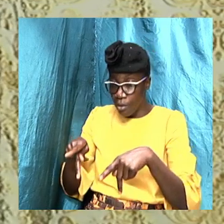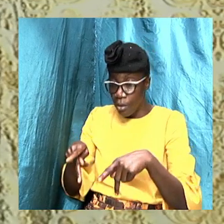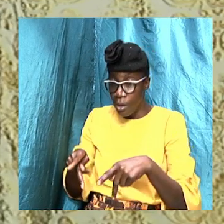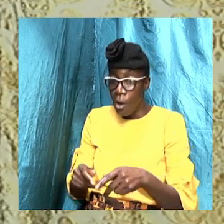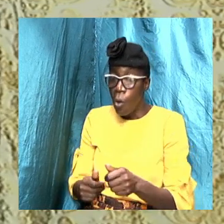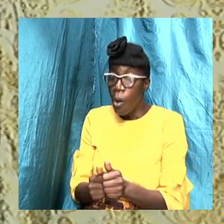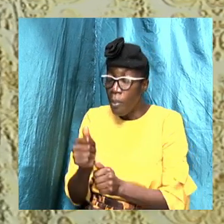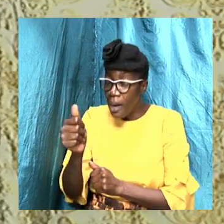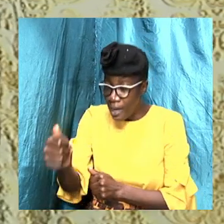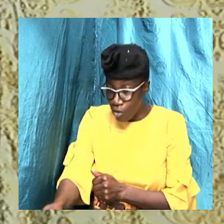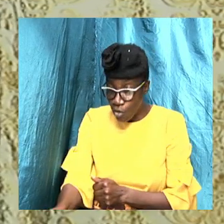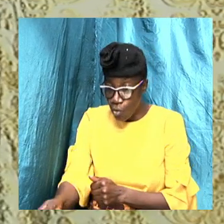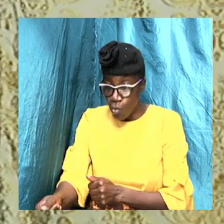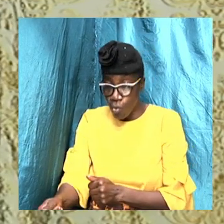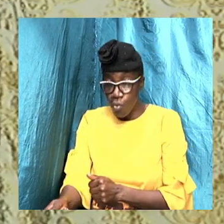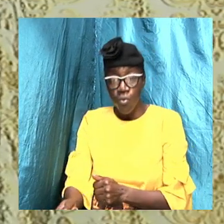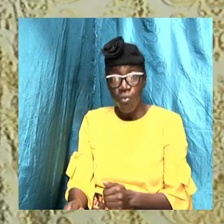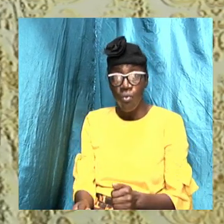going to look at the scriptures.